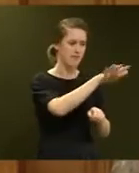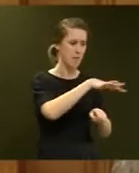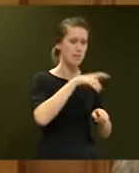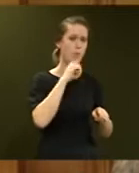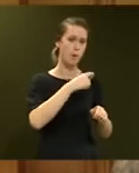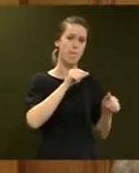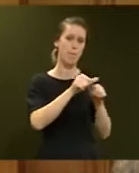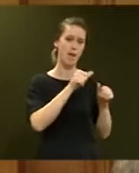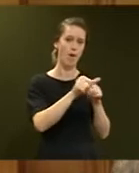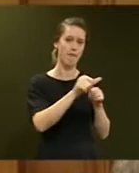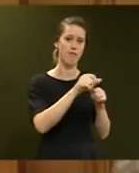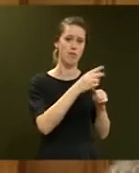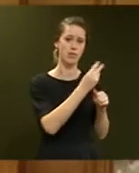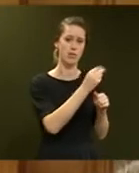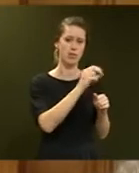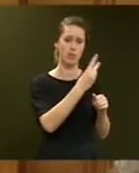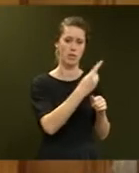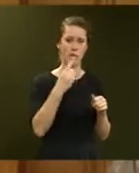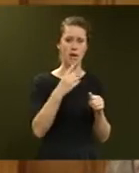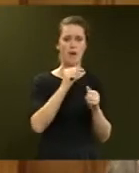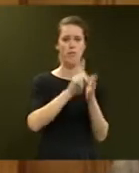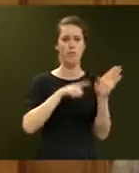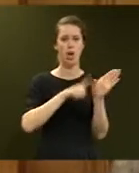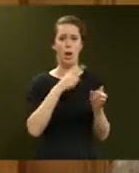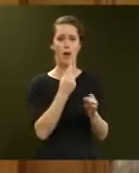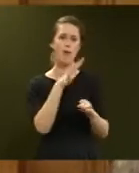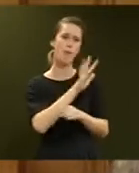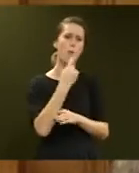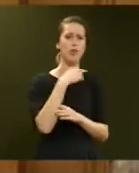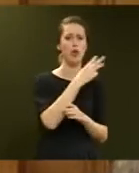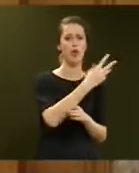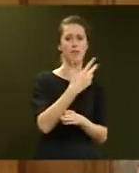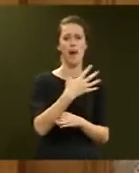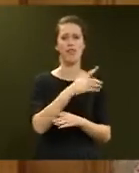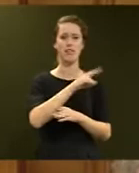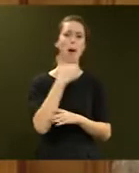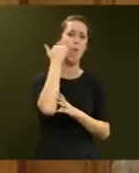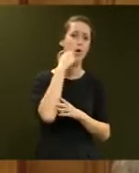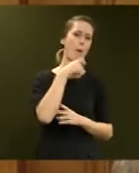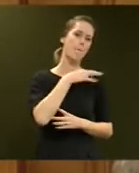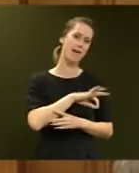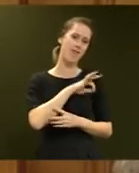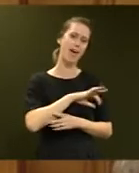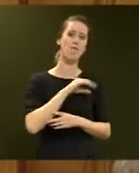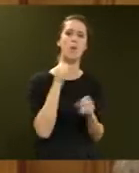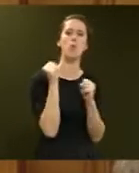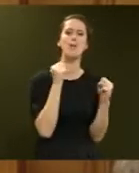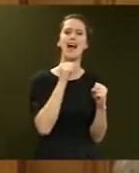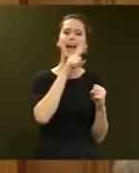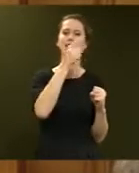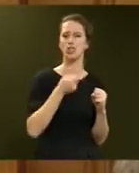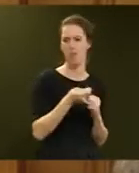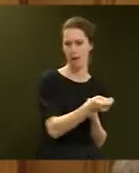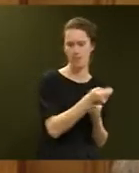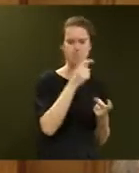2021. For instance from July 1, approximately 135,000 Māori will benefit from the winter energy payment.